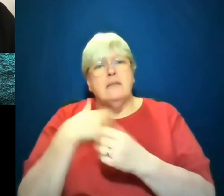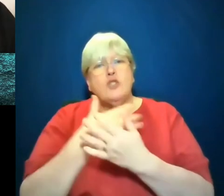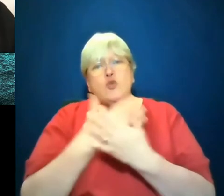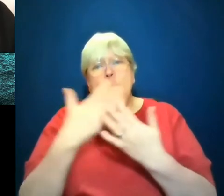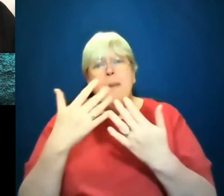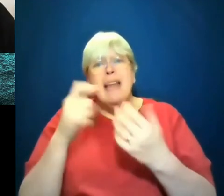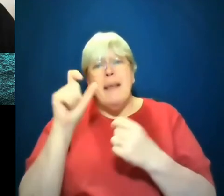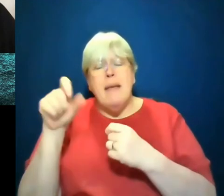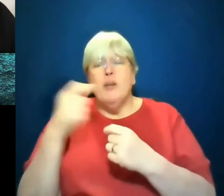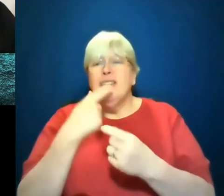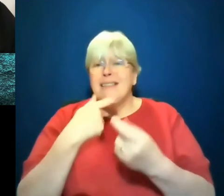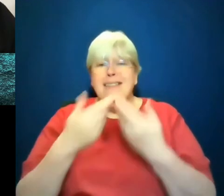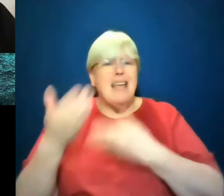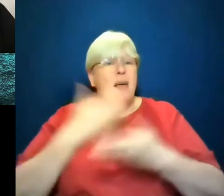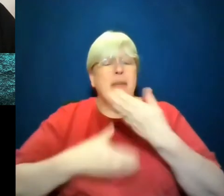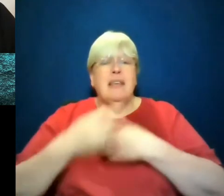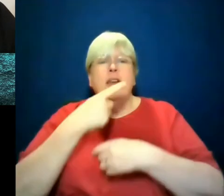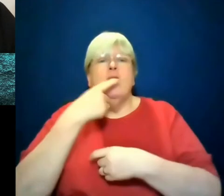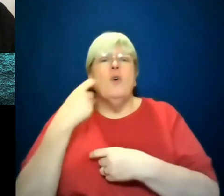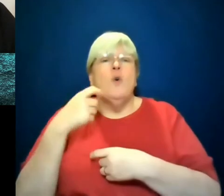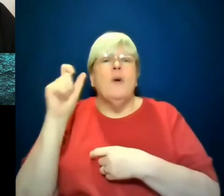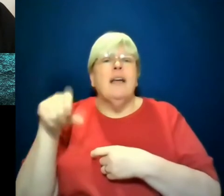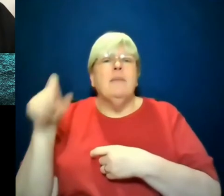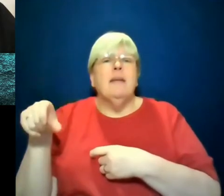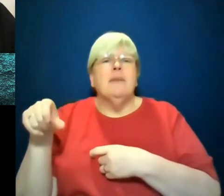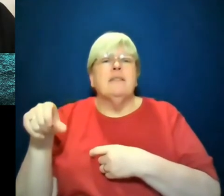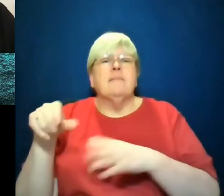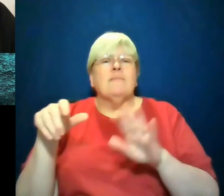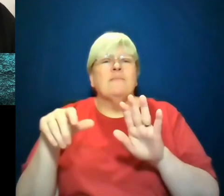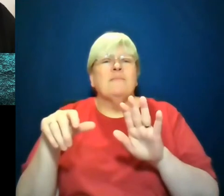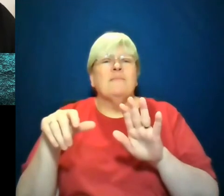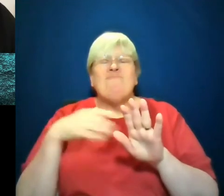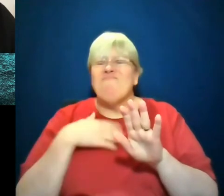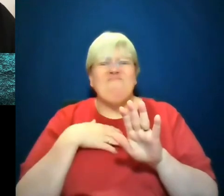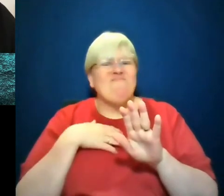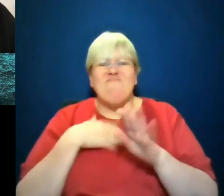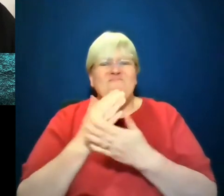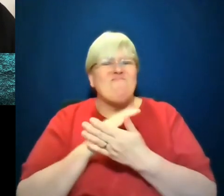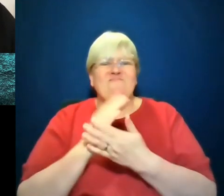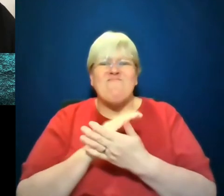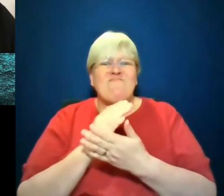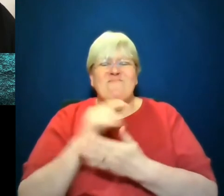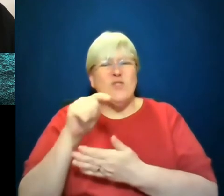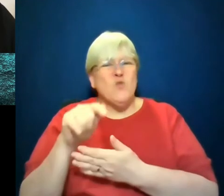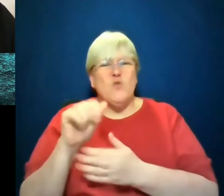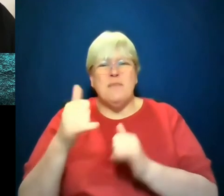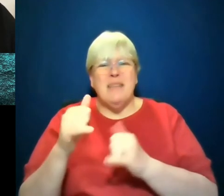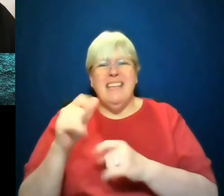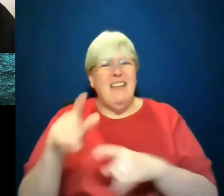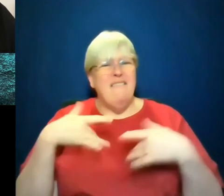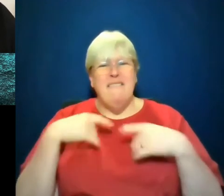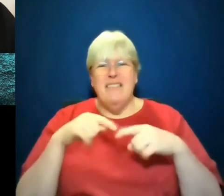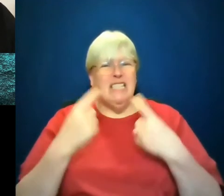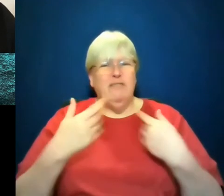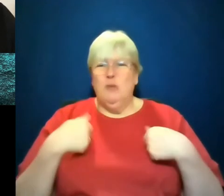all white people. Now this time just feels different. I'm like, you maybe it doesn't feel different to me and time